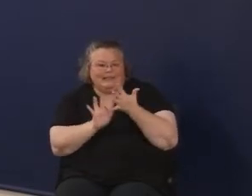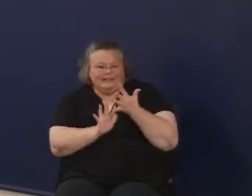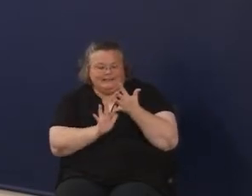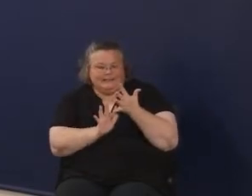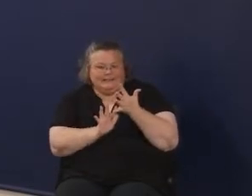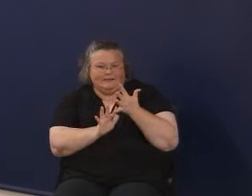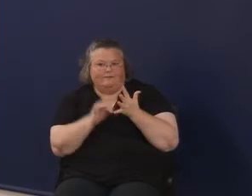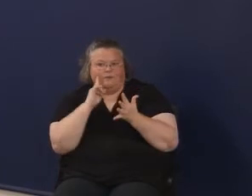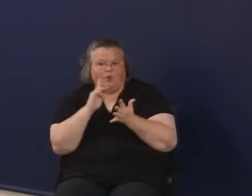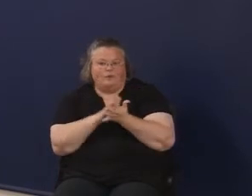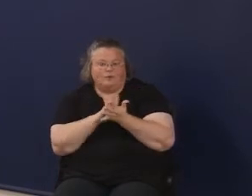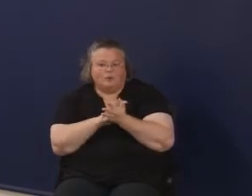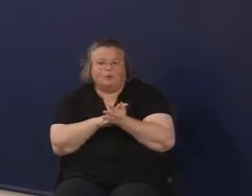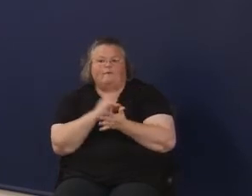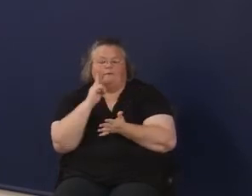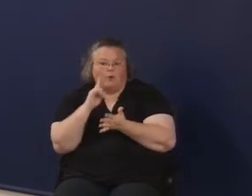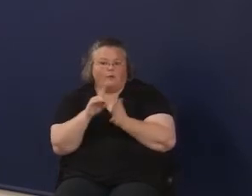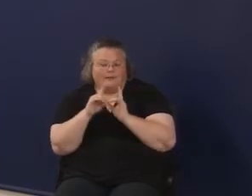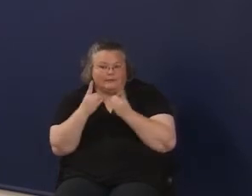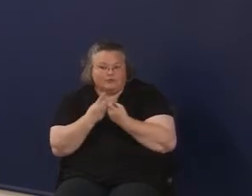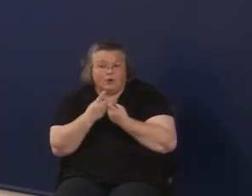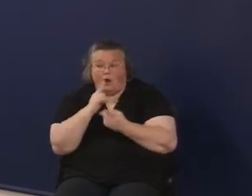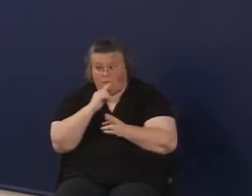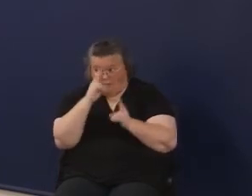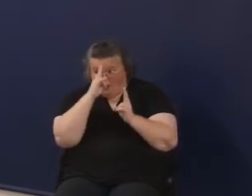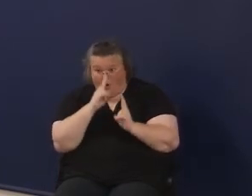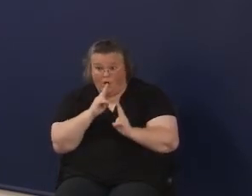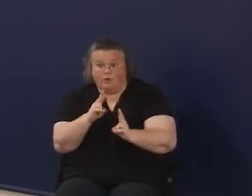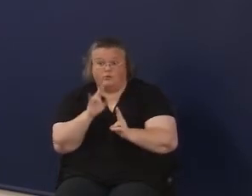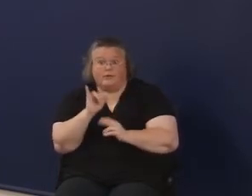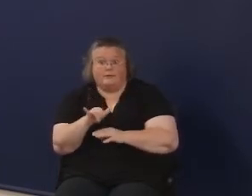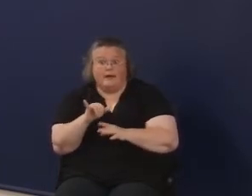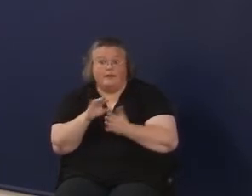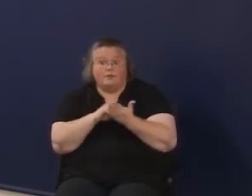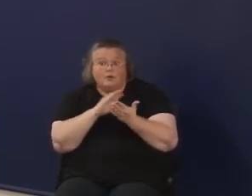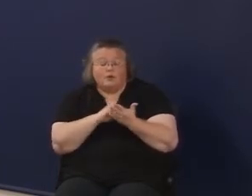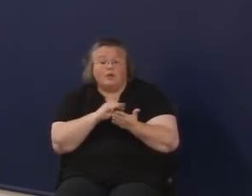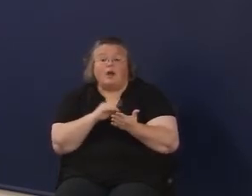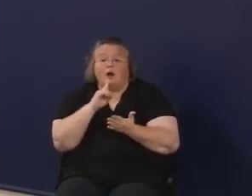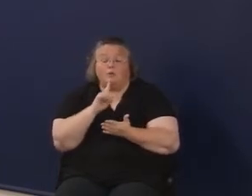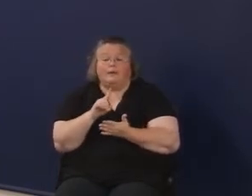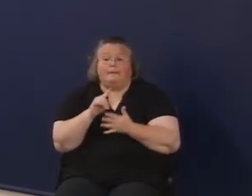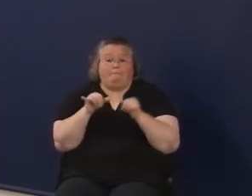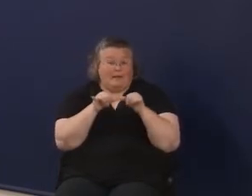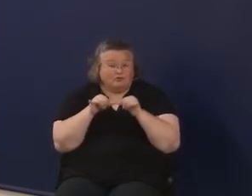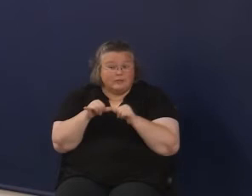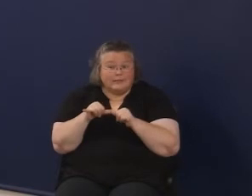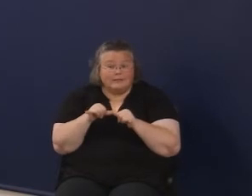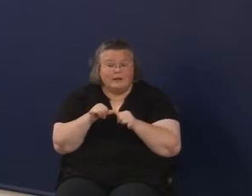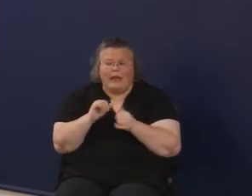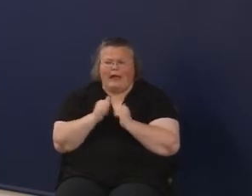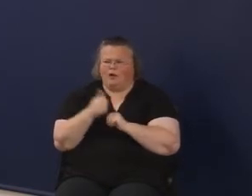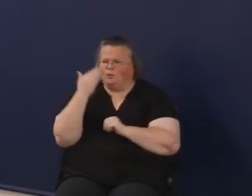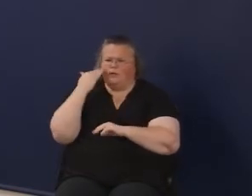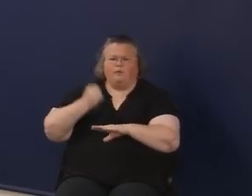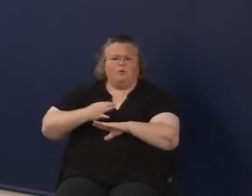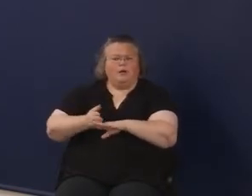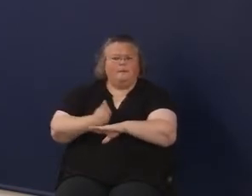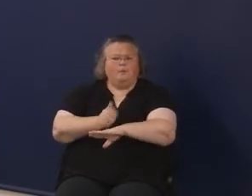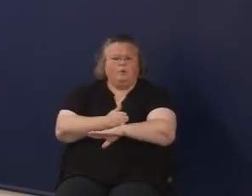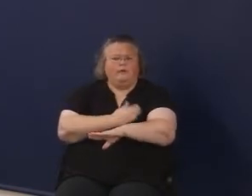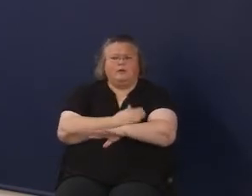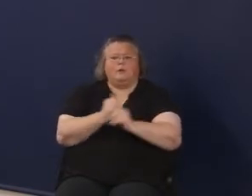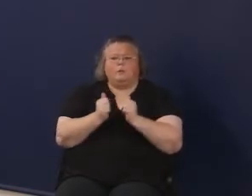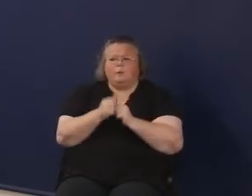schools and in districts? How are we honoring this kind of learning? How are we measuring this? How do we know we're getting better at, for example,